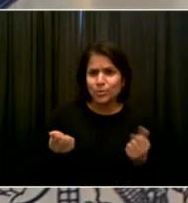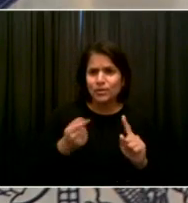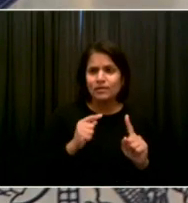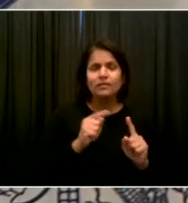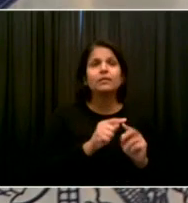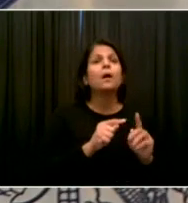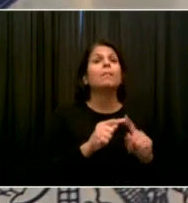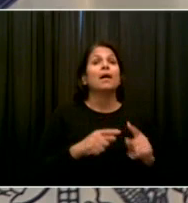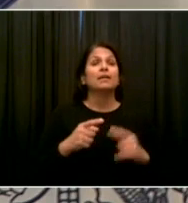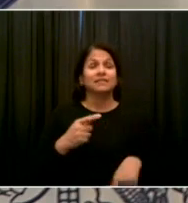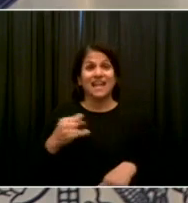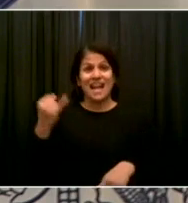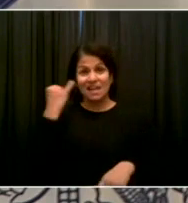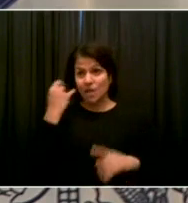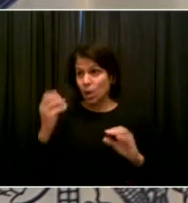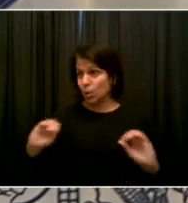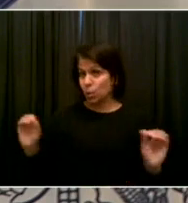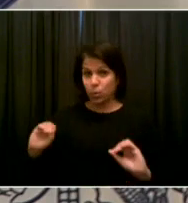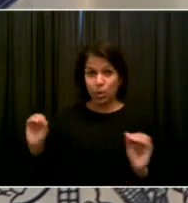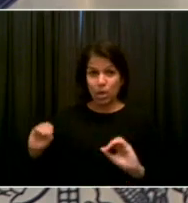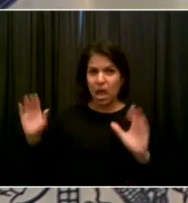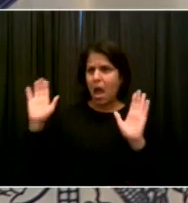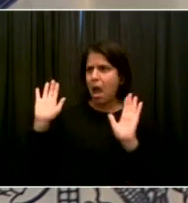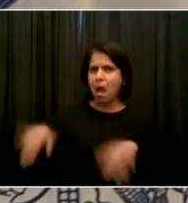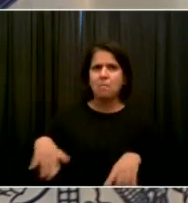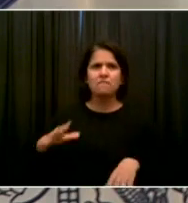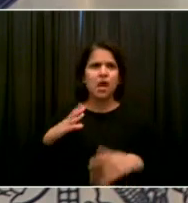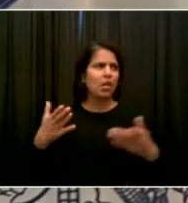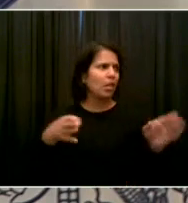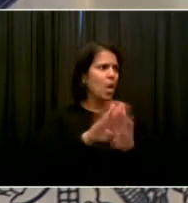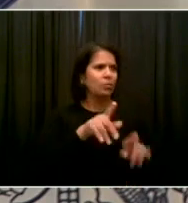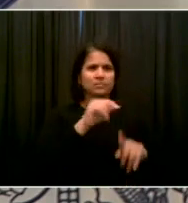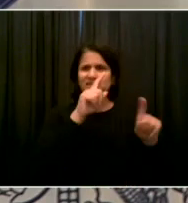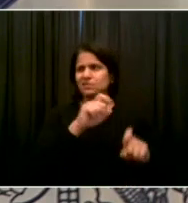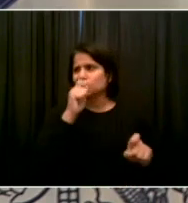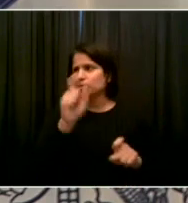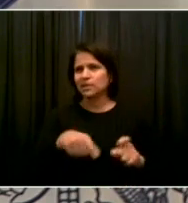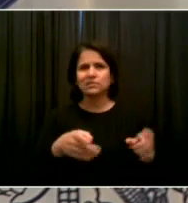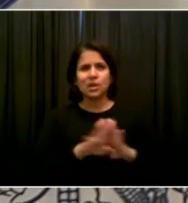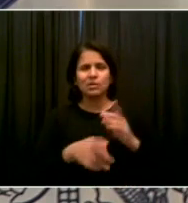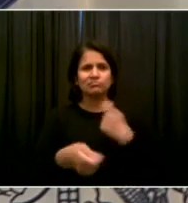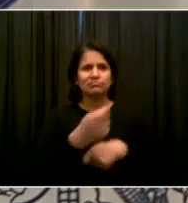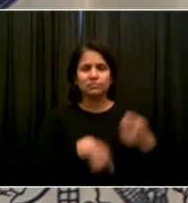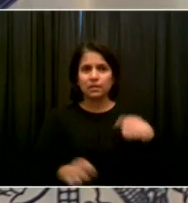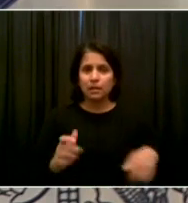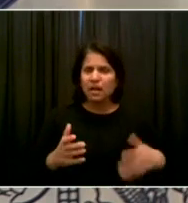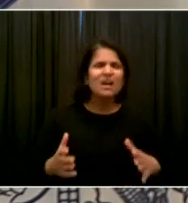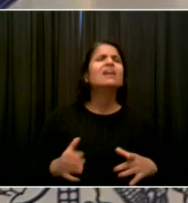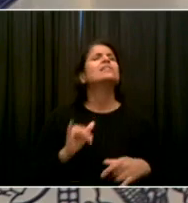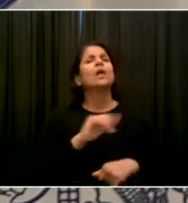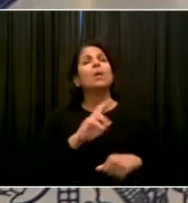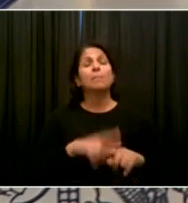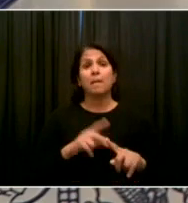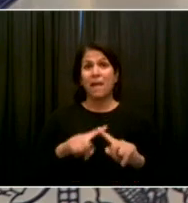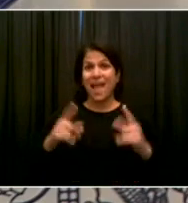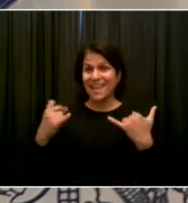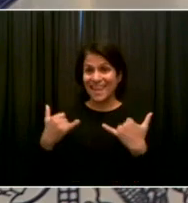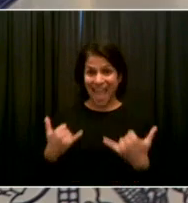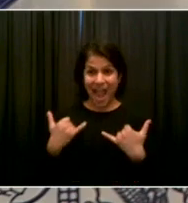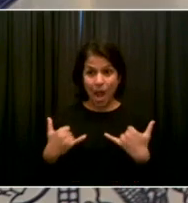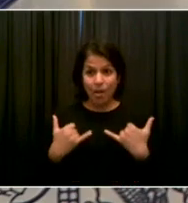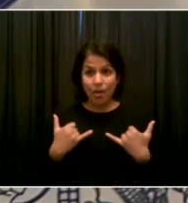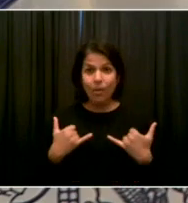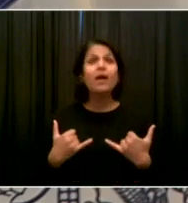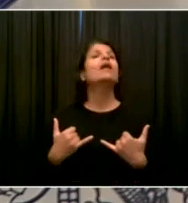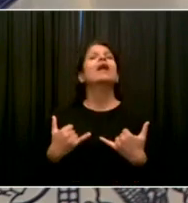day or something like that under normal situations. But now we're seeing an extraordinary uptick in demand. We got to go on a war